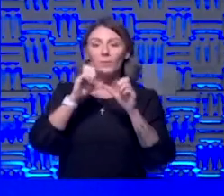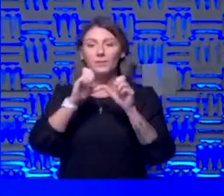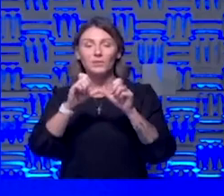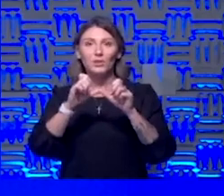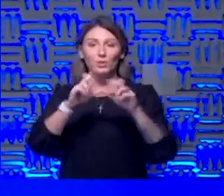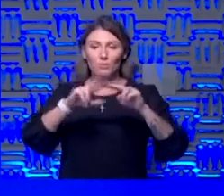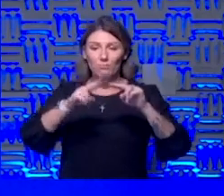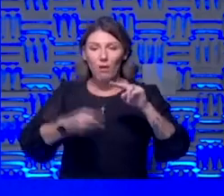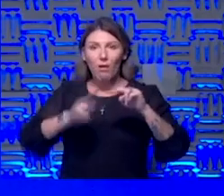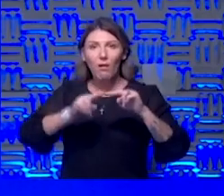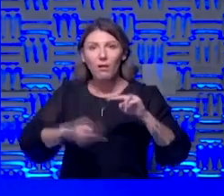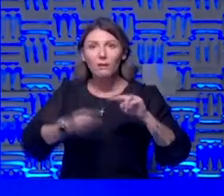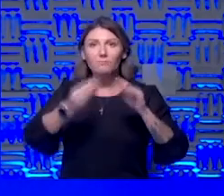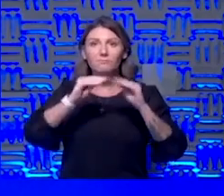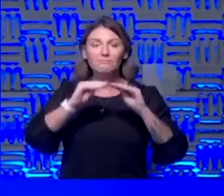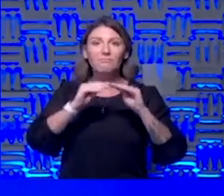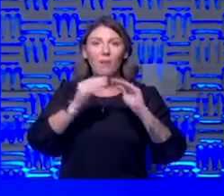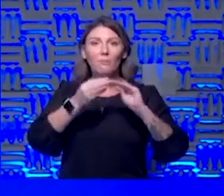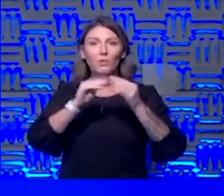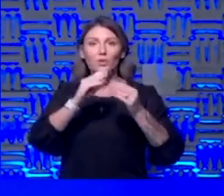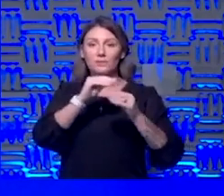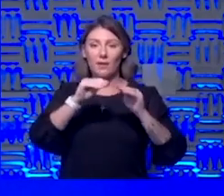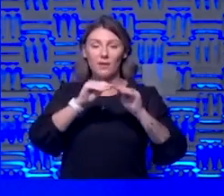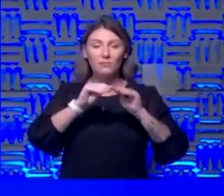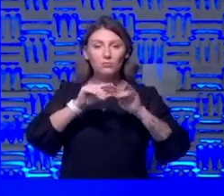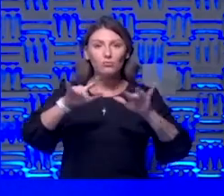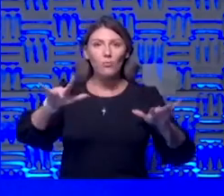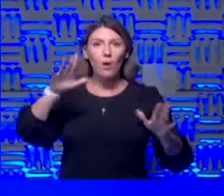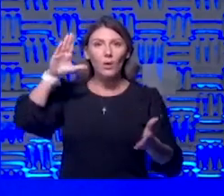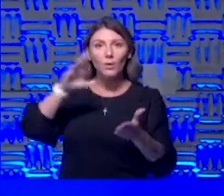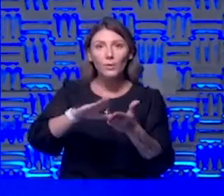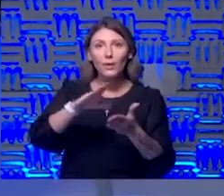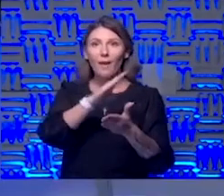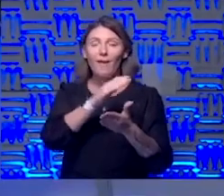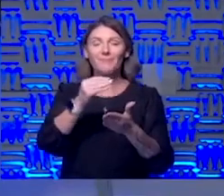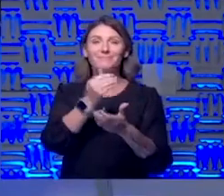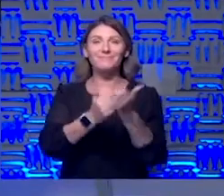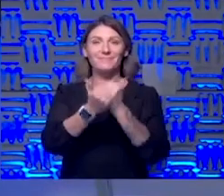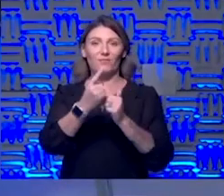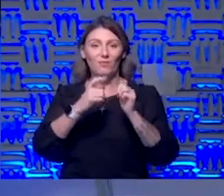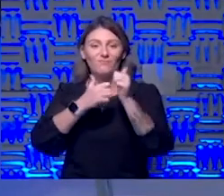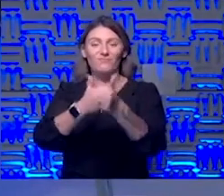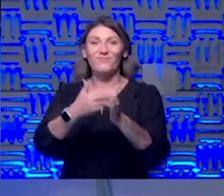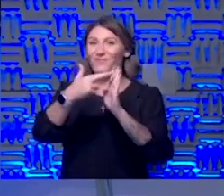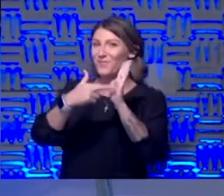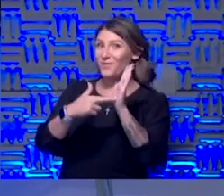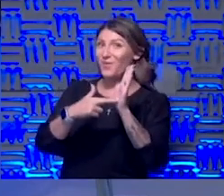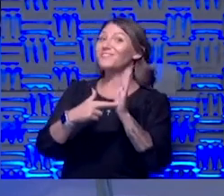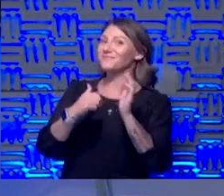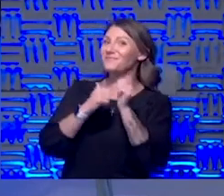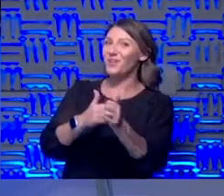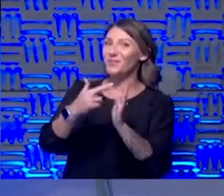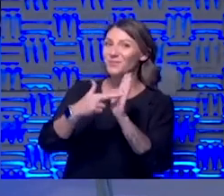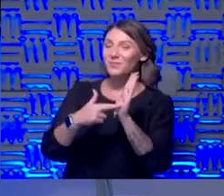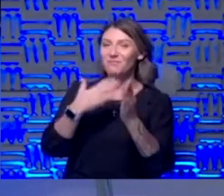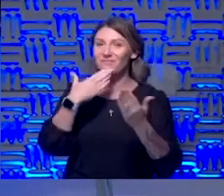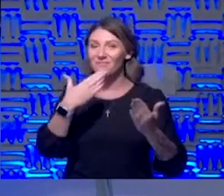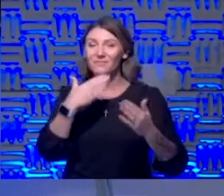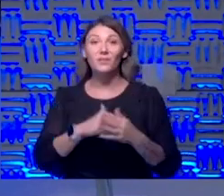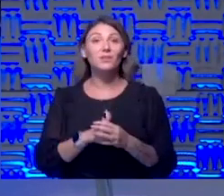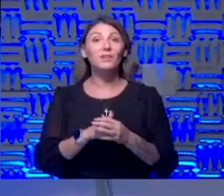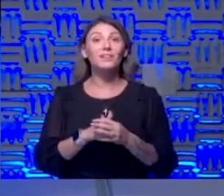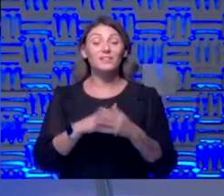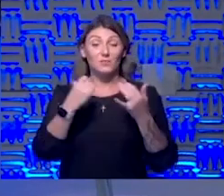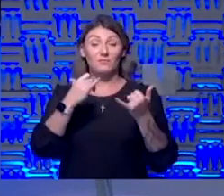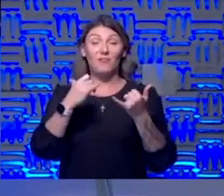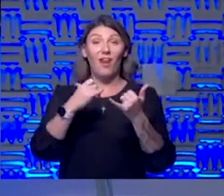decreasing the spread and everybody doing what they're supposed to be doing. All right following the rules. Thank you Dr. Hawkinson. All right so we want to jump